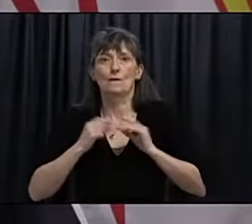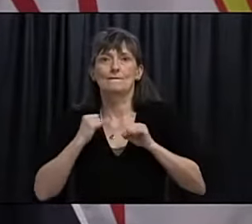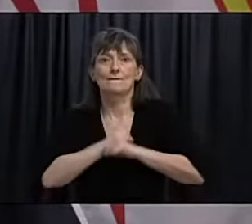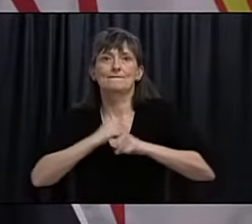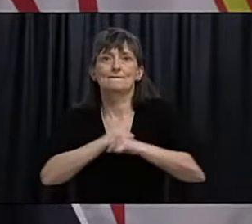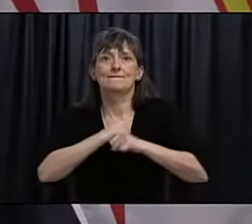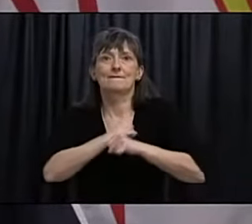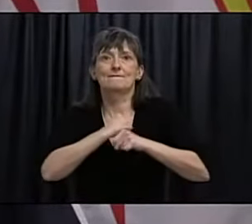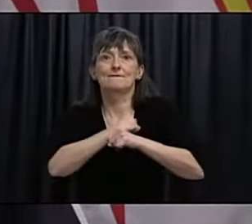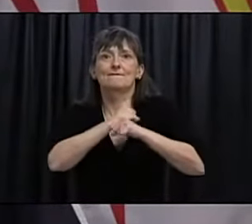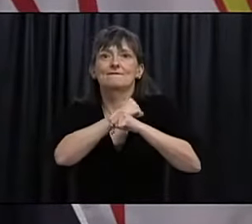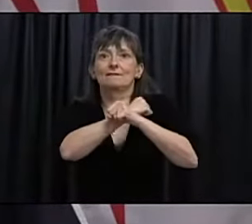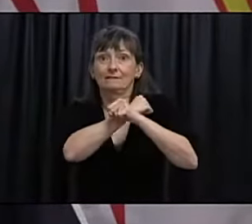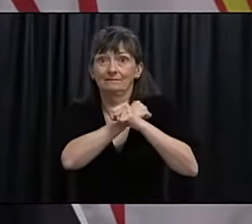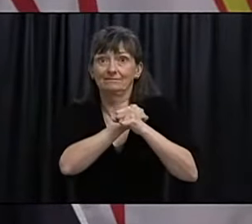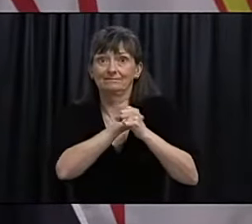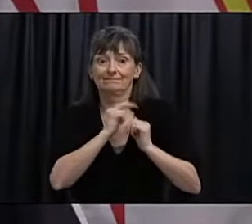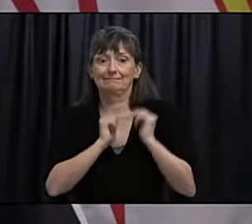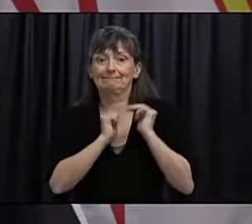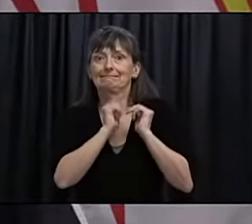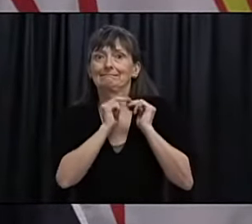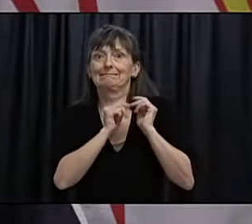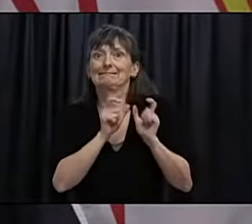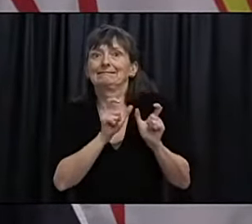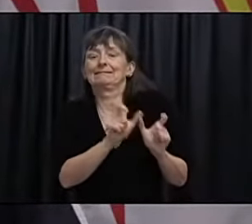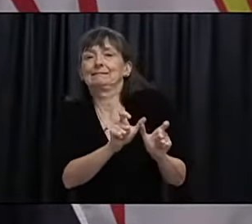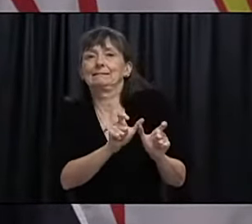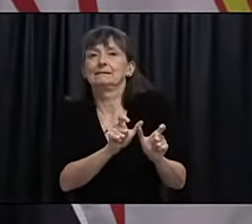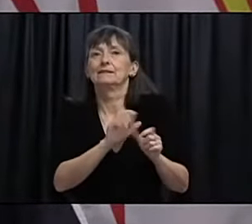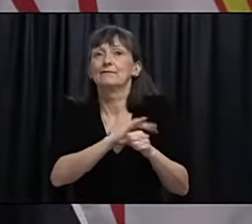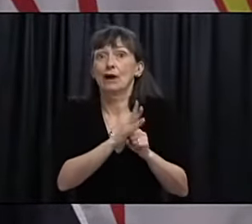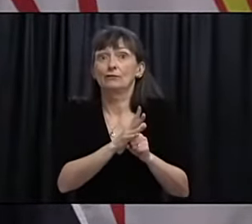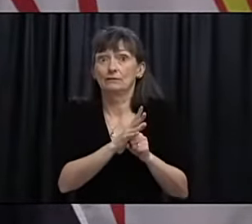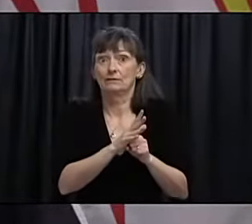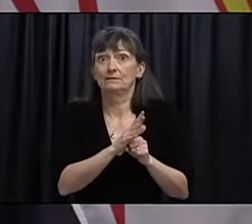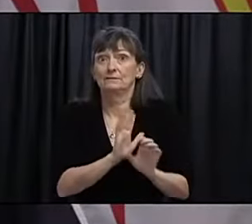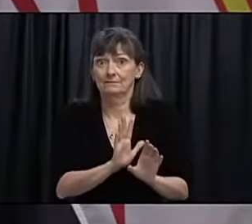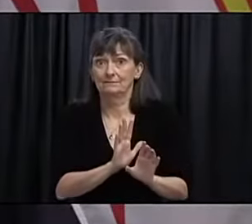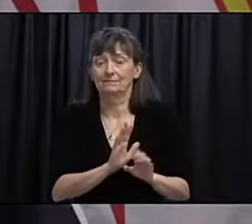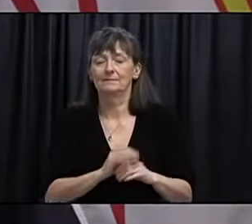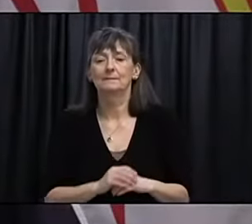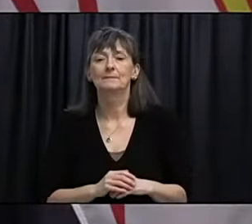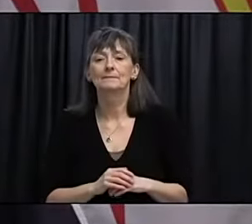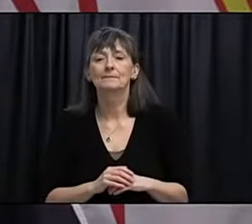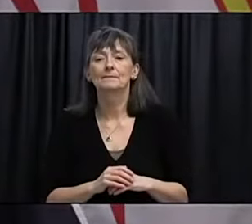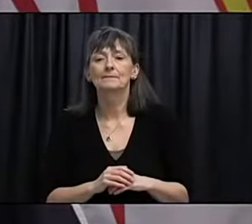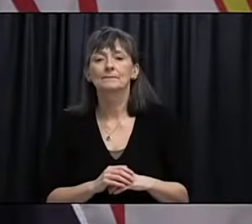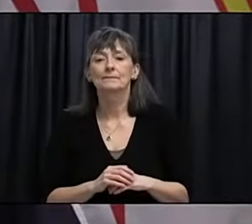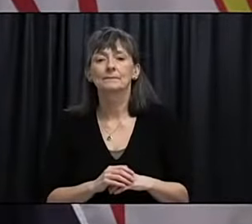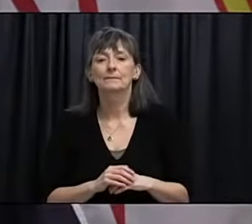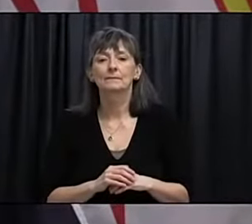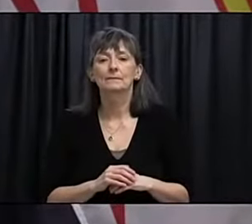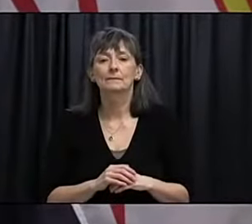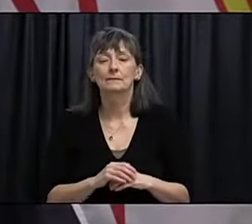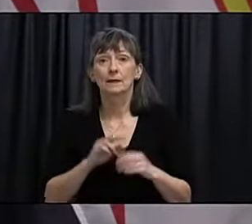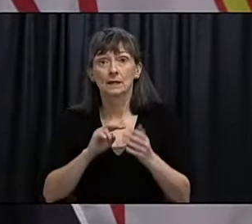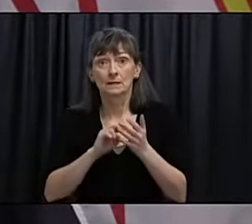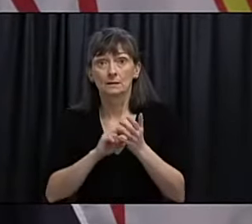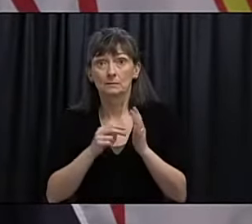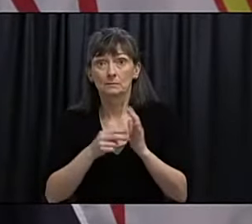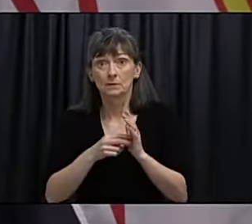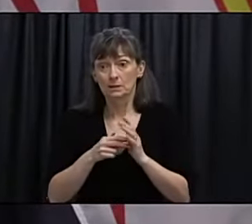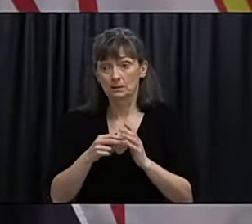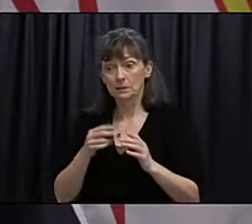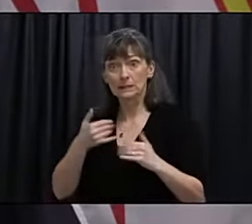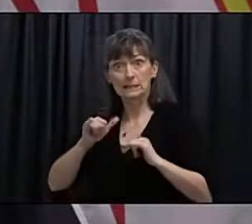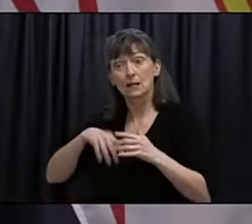necessary to prevent that virus from taking hold and causing an infection. It doesn't mean that that virus can't get into your